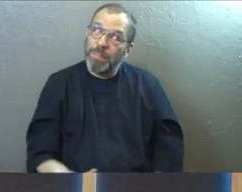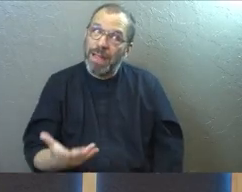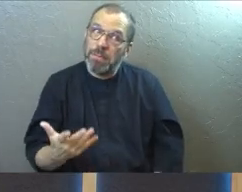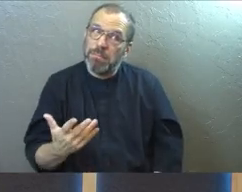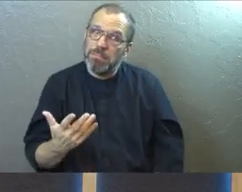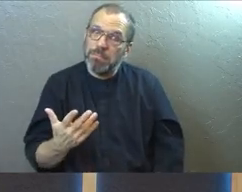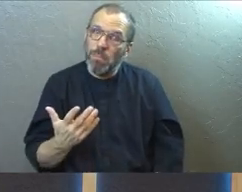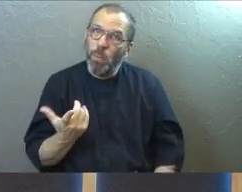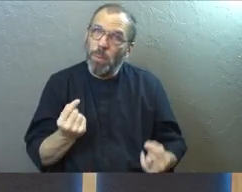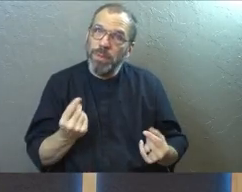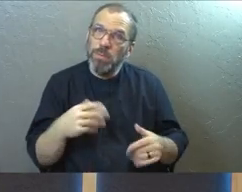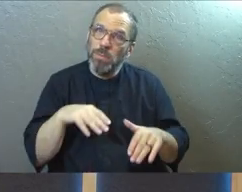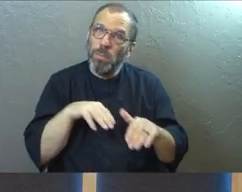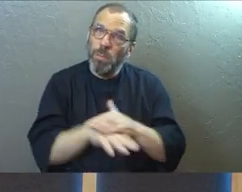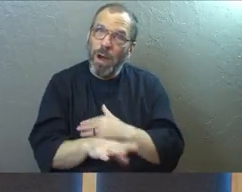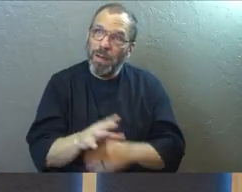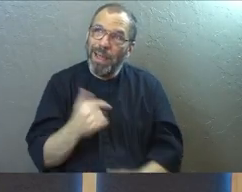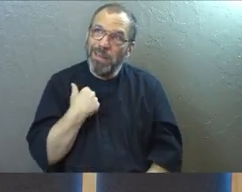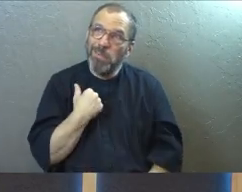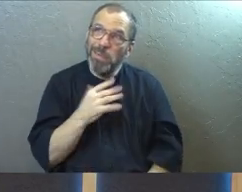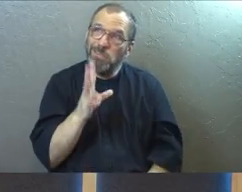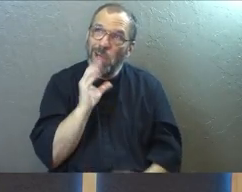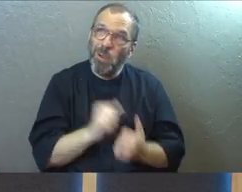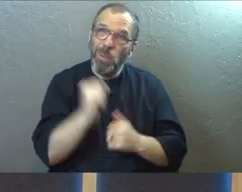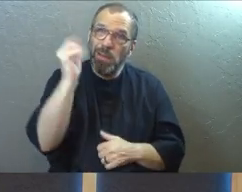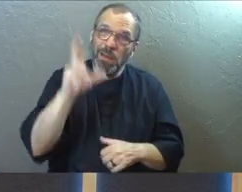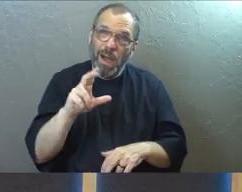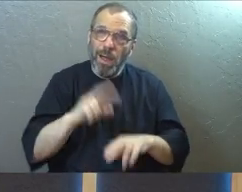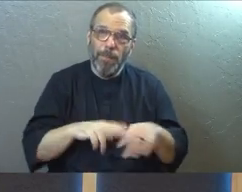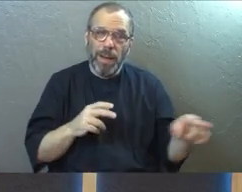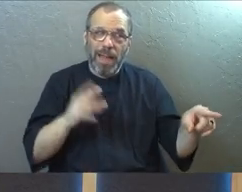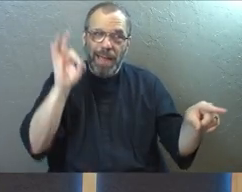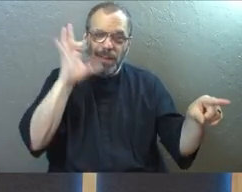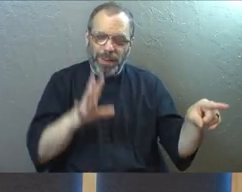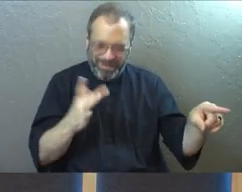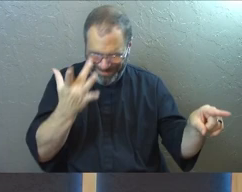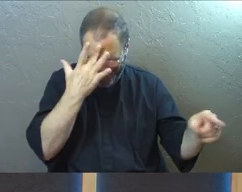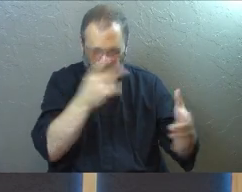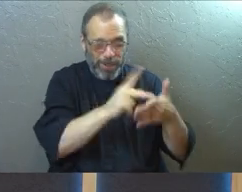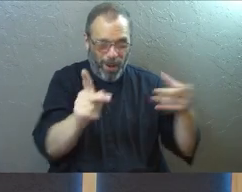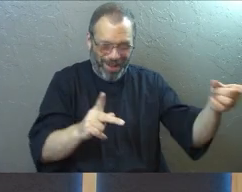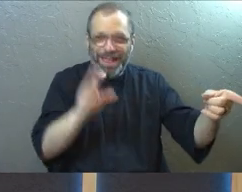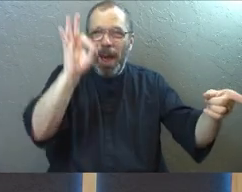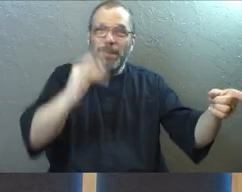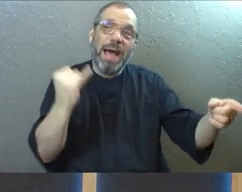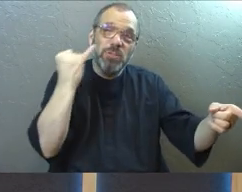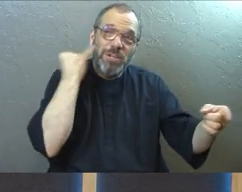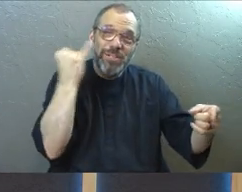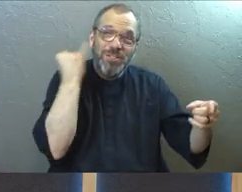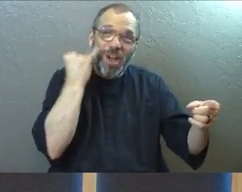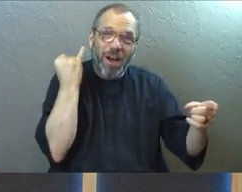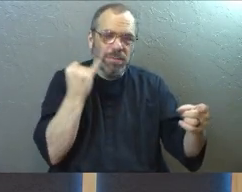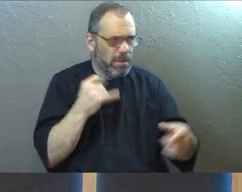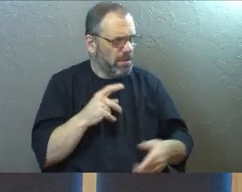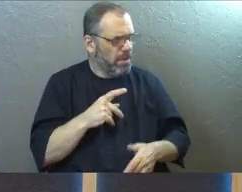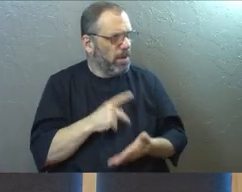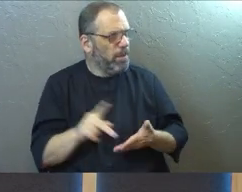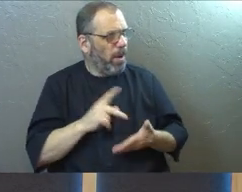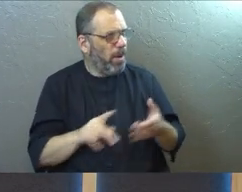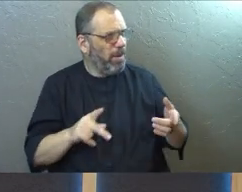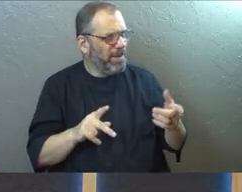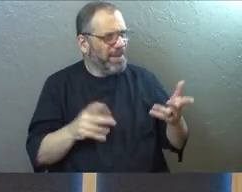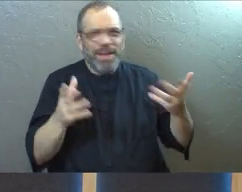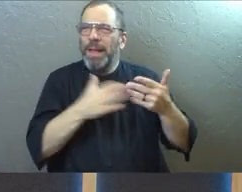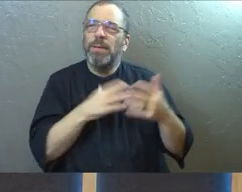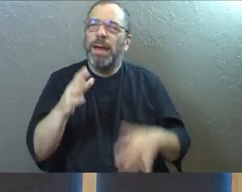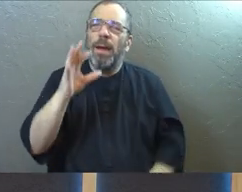looks when I walk in and I talk to God in his throne room. I love what Paul, or Paul, Josh, Pastor Josh is great, but I don't know if he's Paul. Sorry. Anyway,